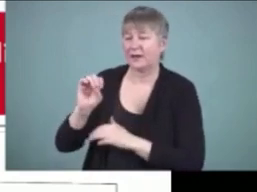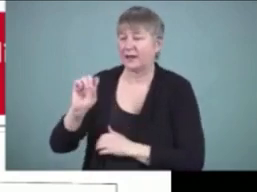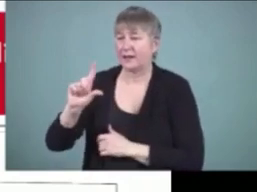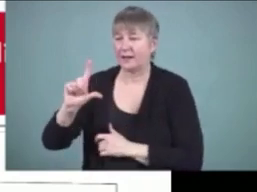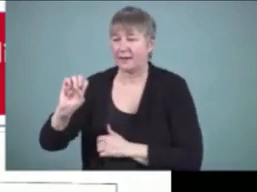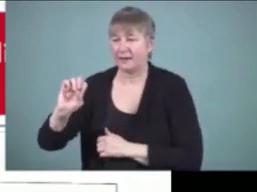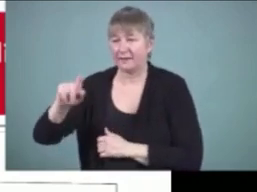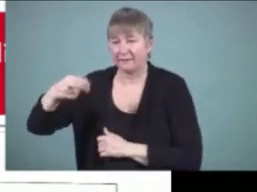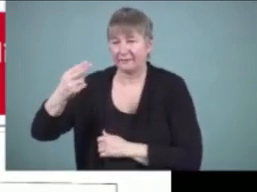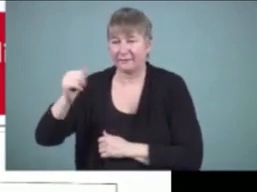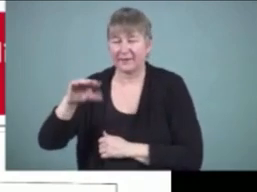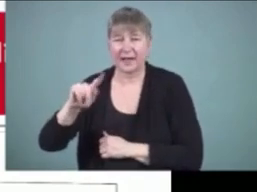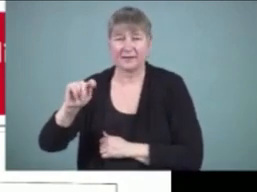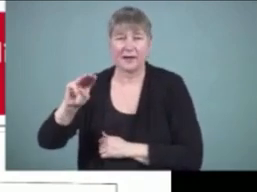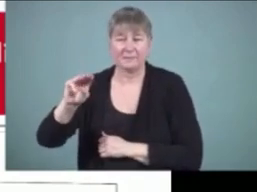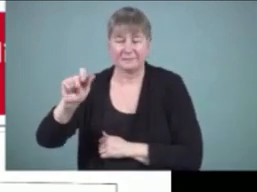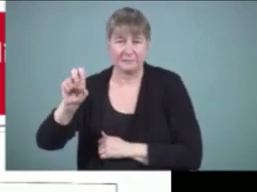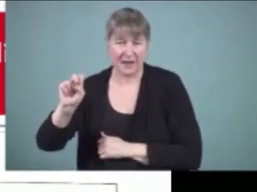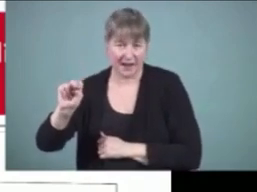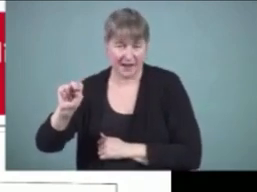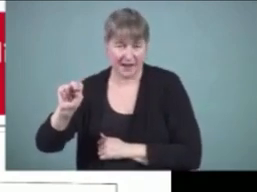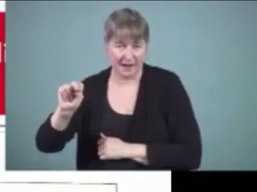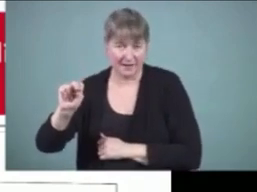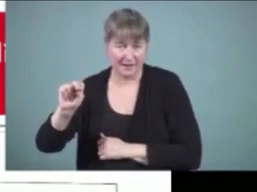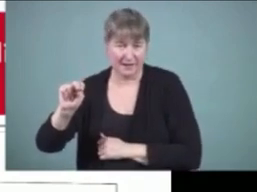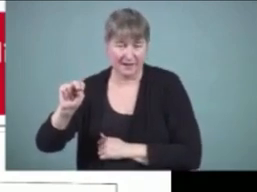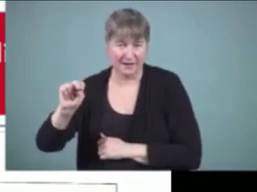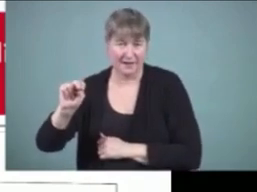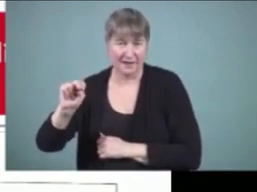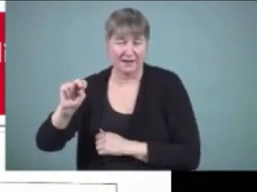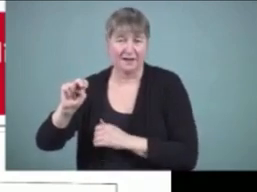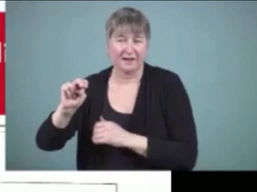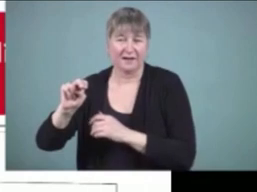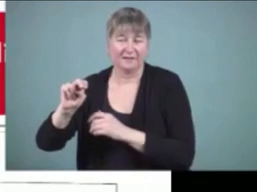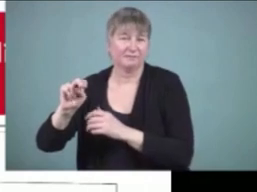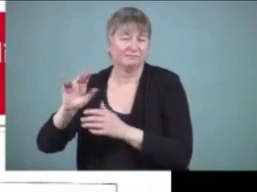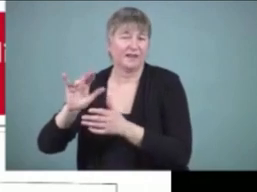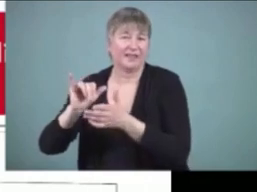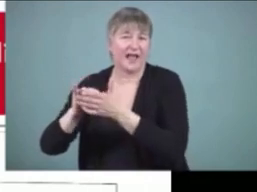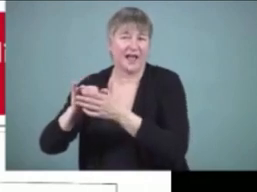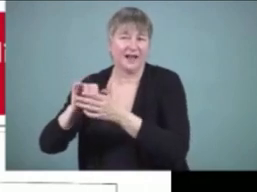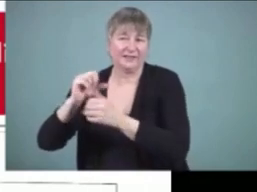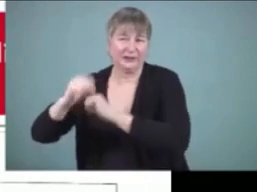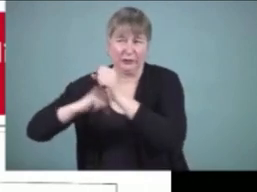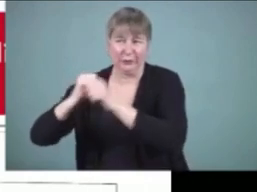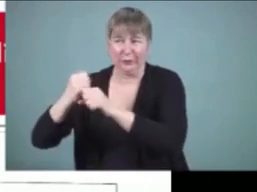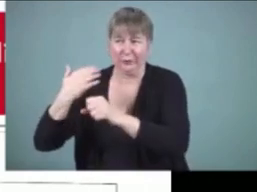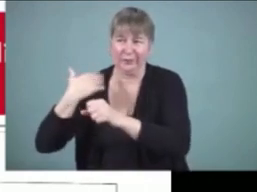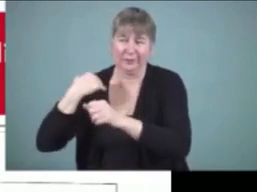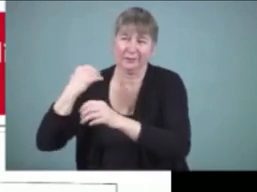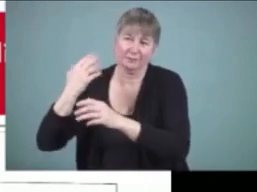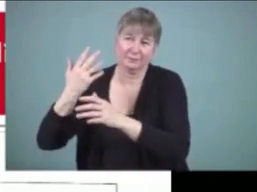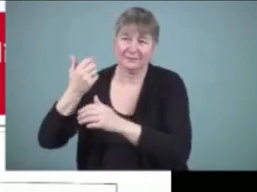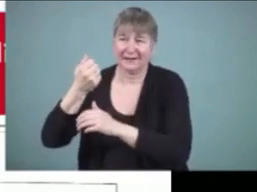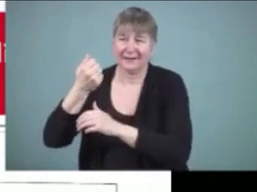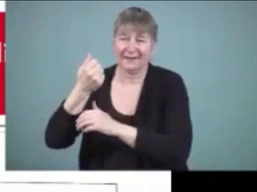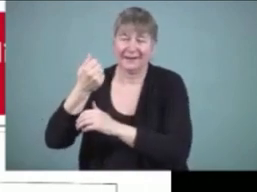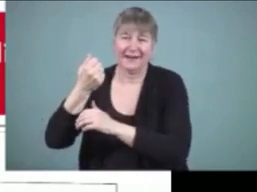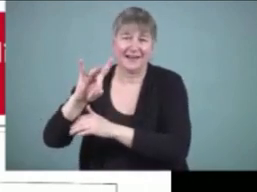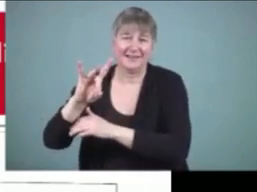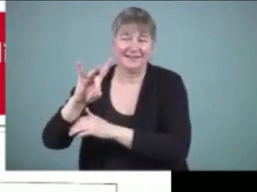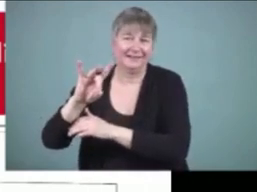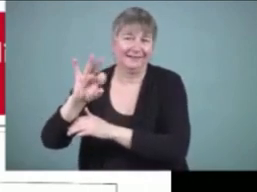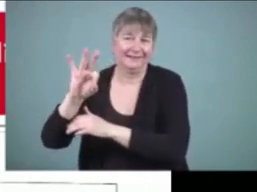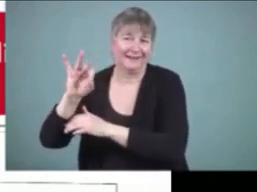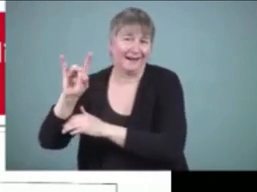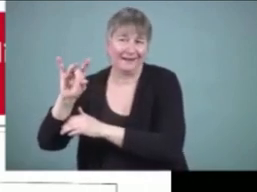in the end of the uh 1800s and how both of them experienced discrimination